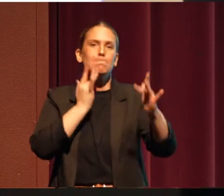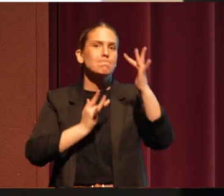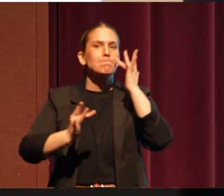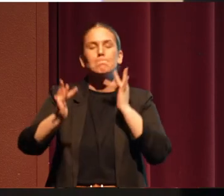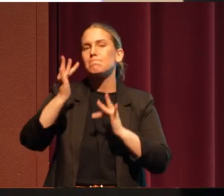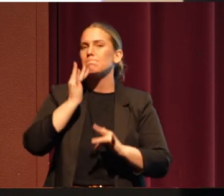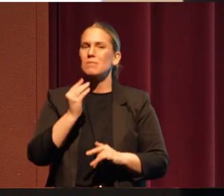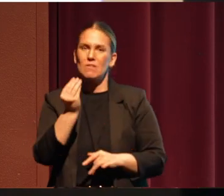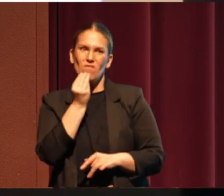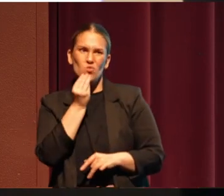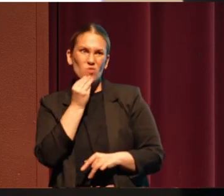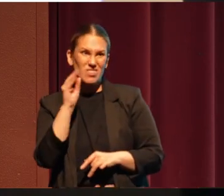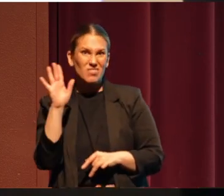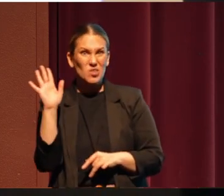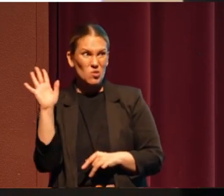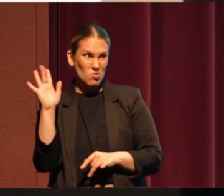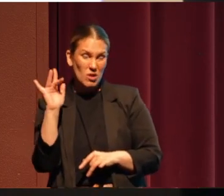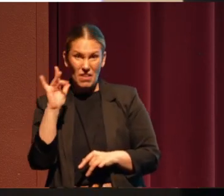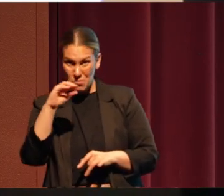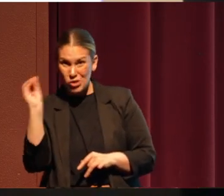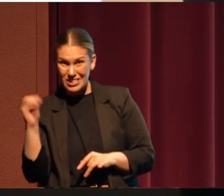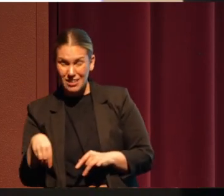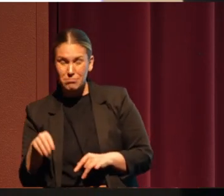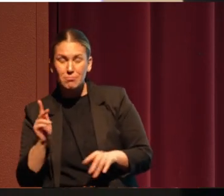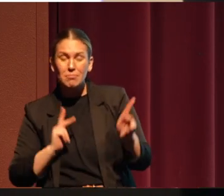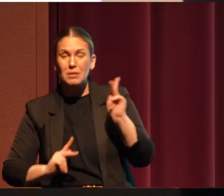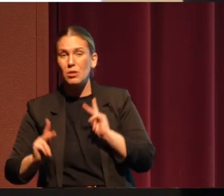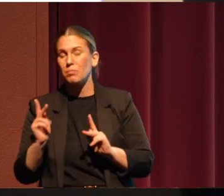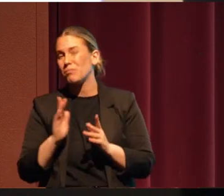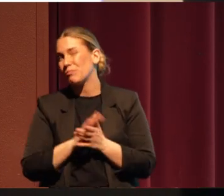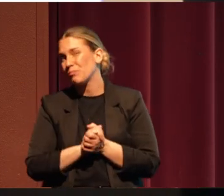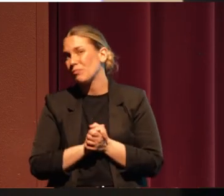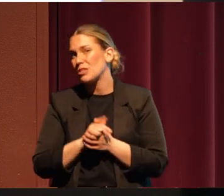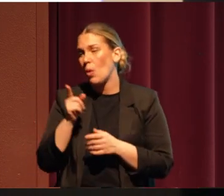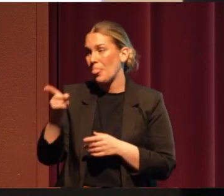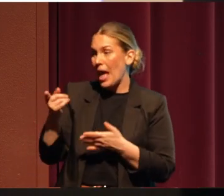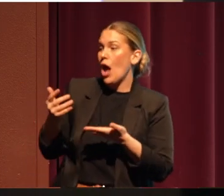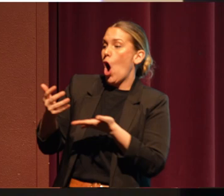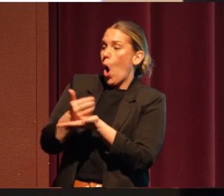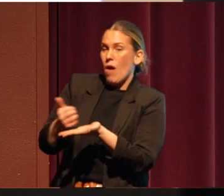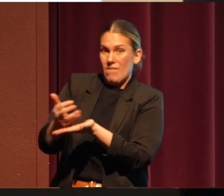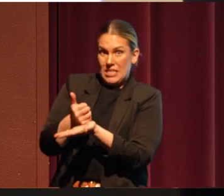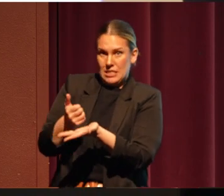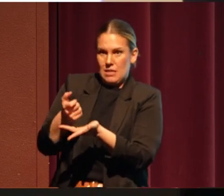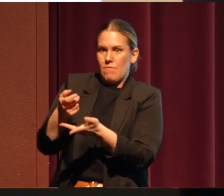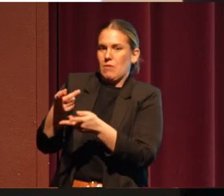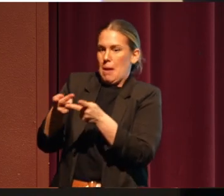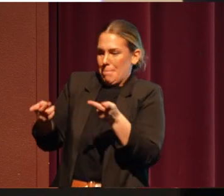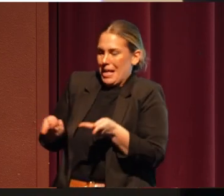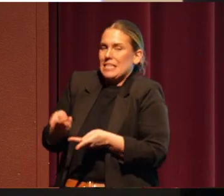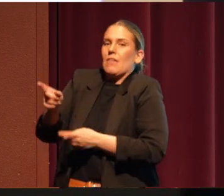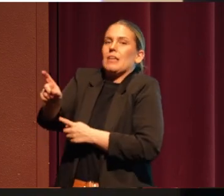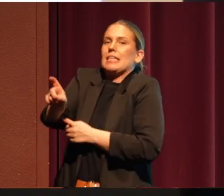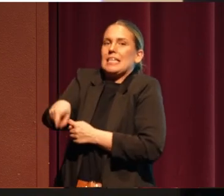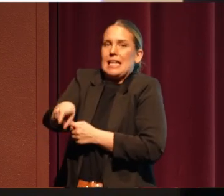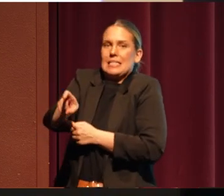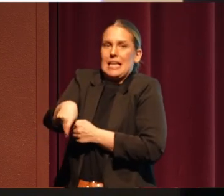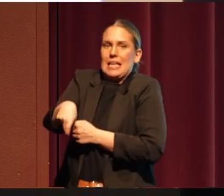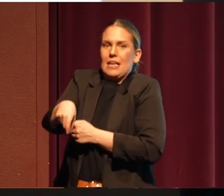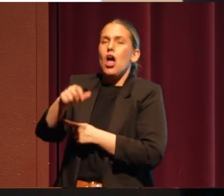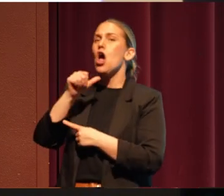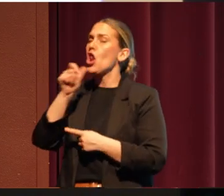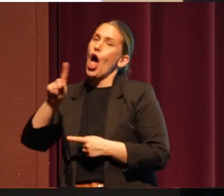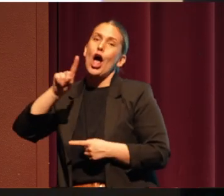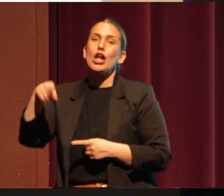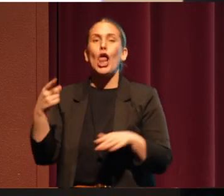% of them. And so they harvest from a place of necessity. Not just to go out and